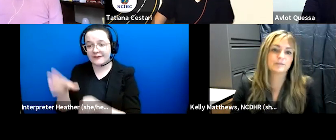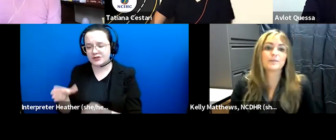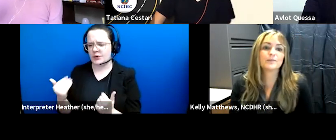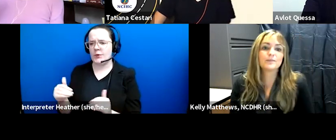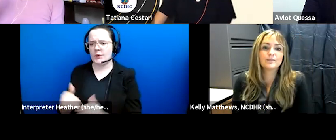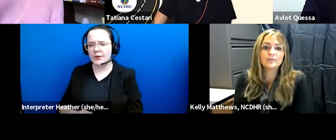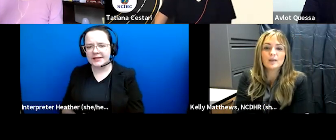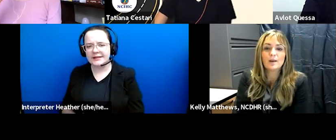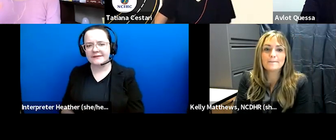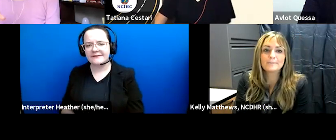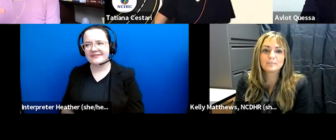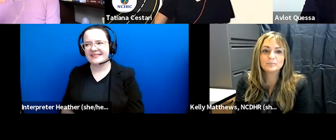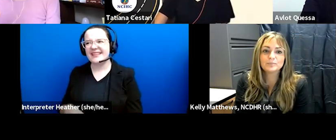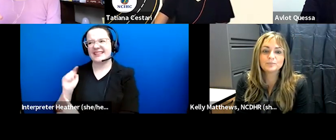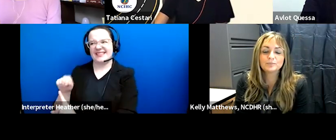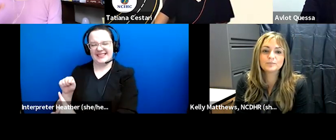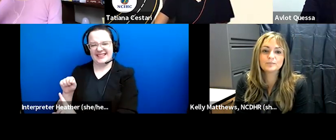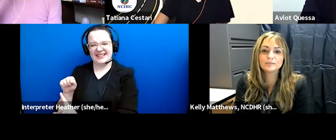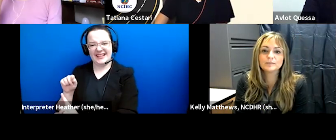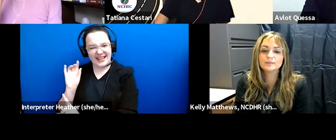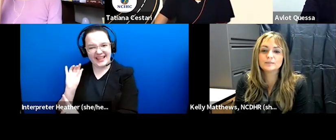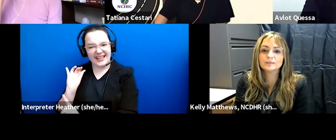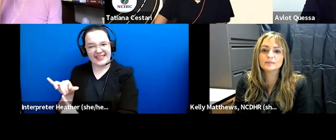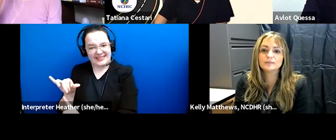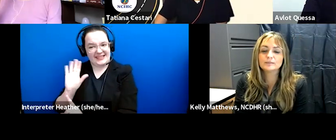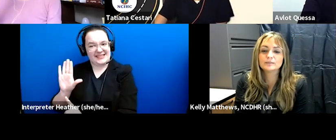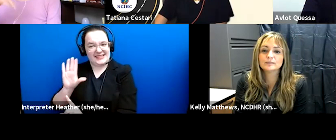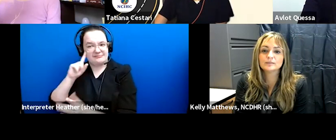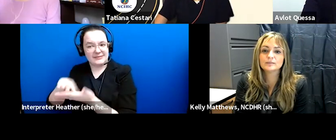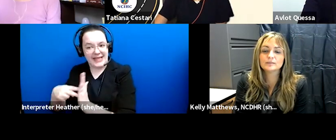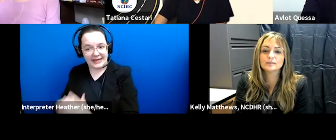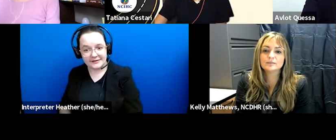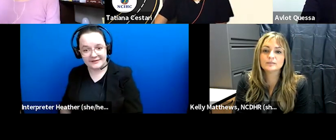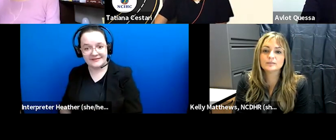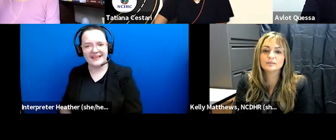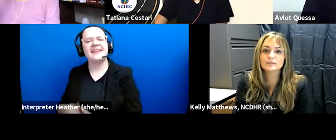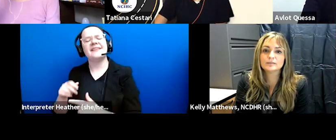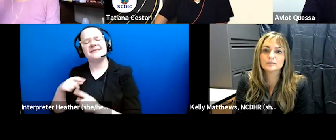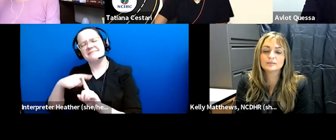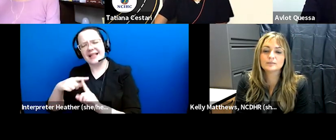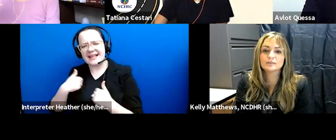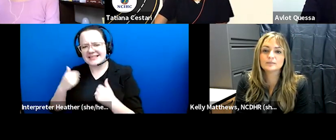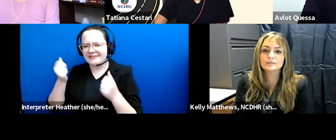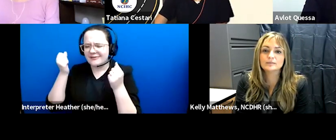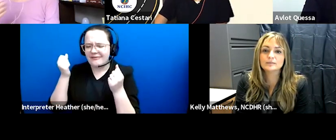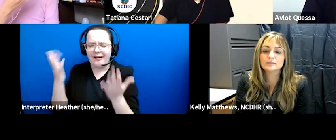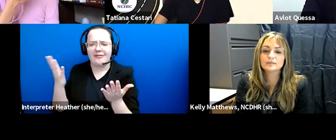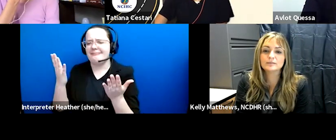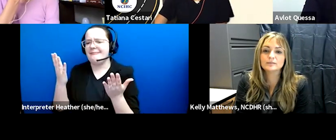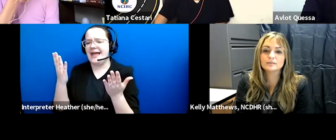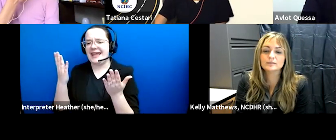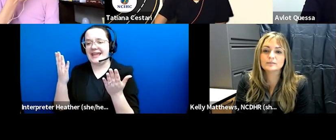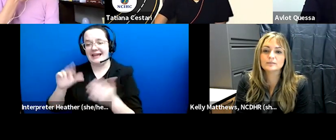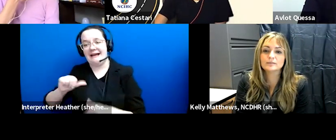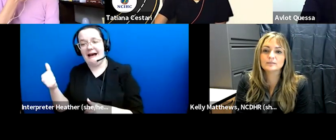and that's that's the the exclusive intent of it um and there's all these wonderful collateral beneficial side